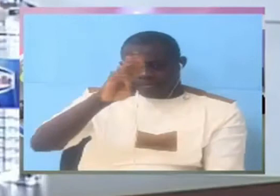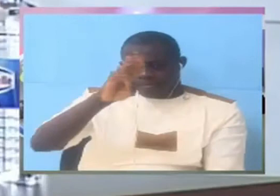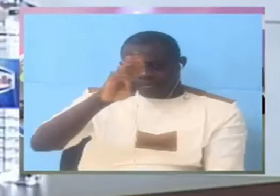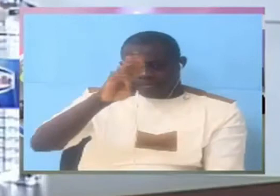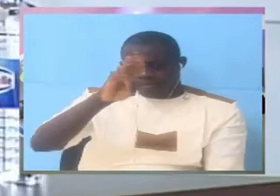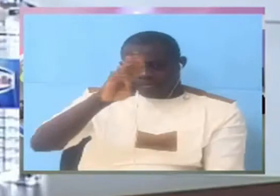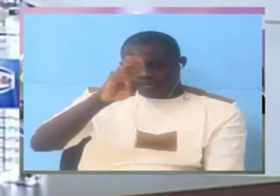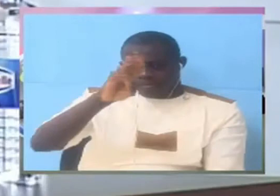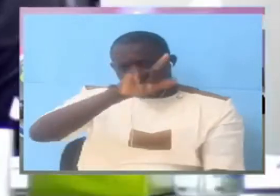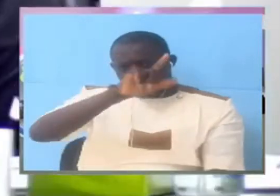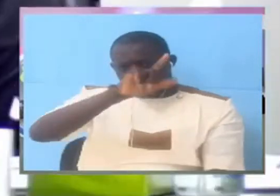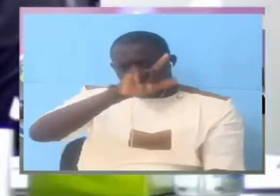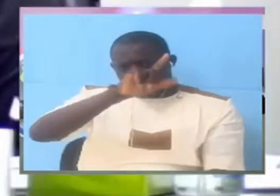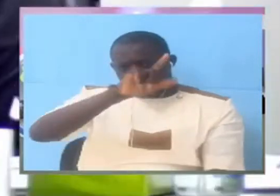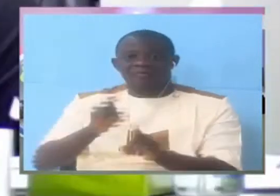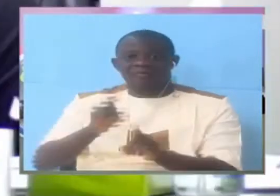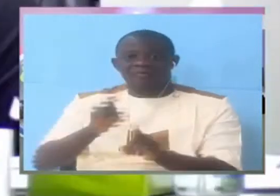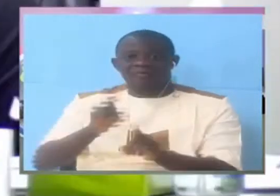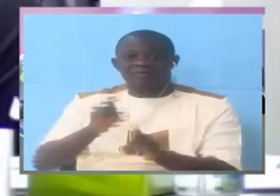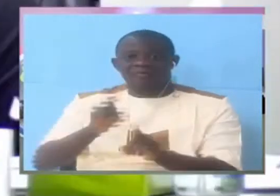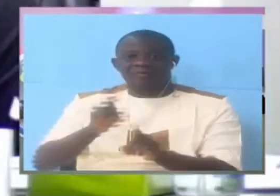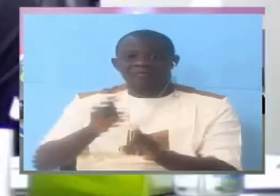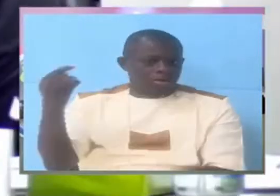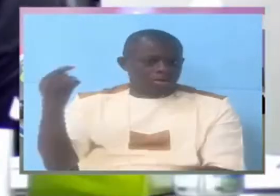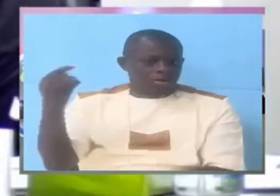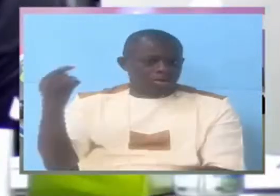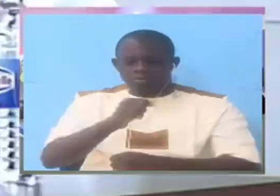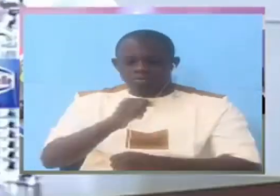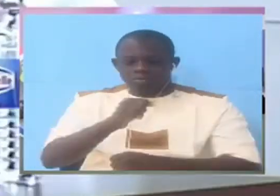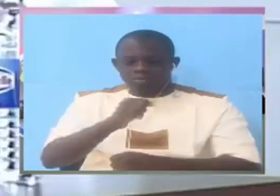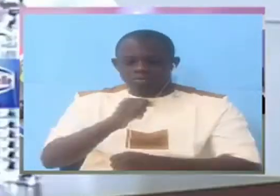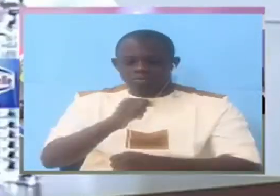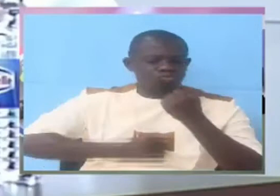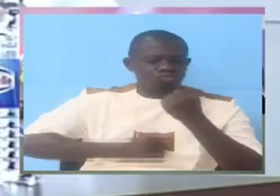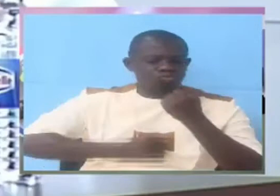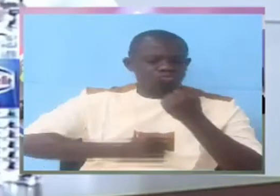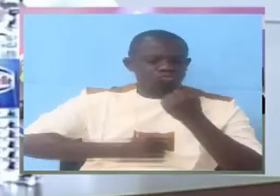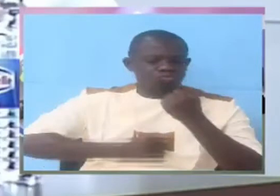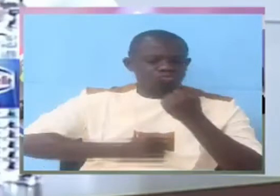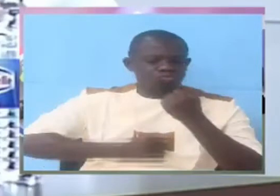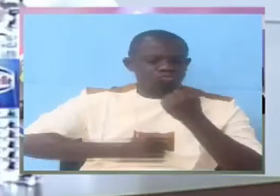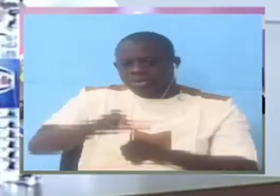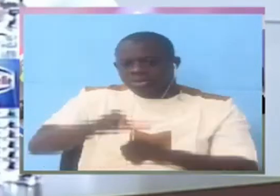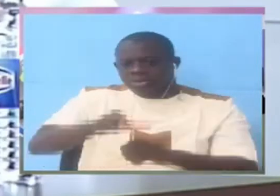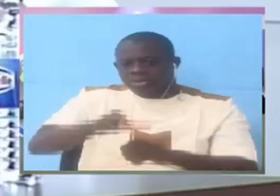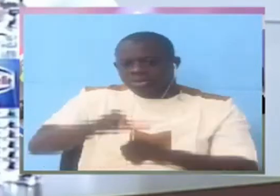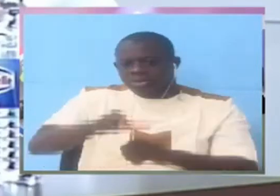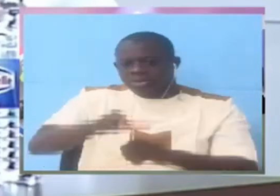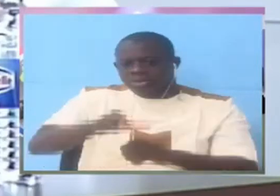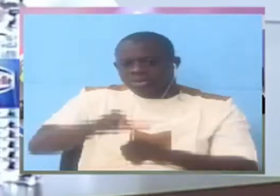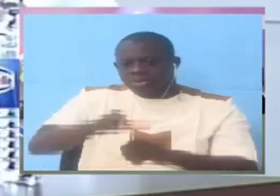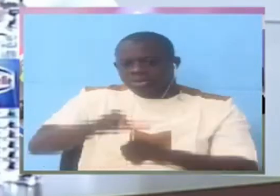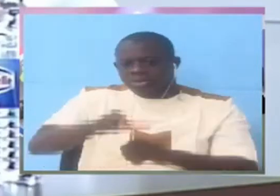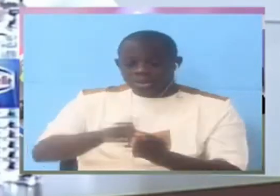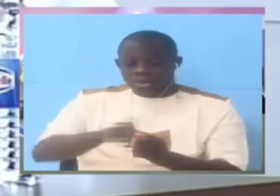here did you know him before never never never never never never and crossed his genitals with a